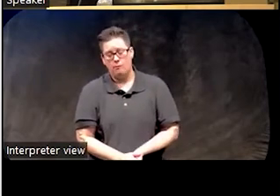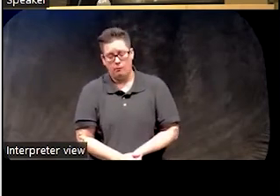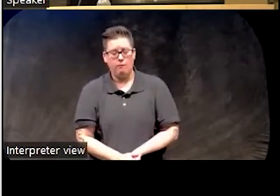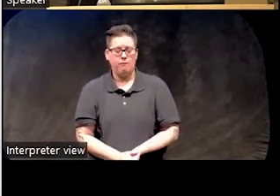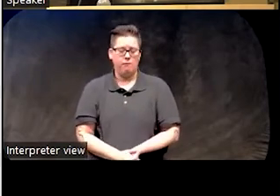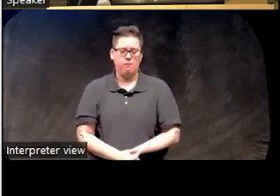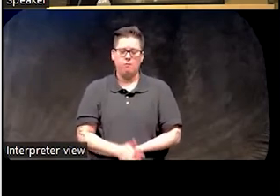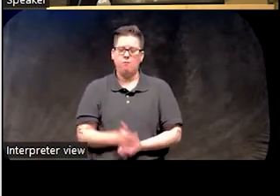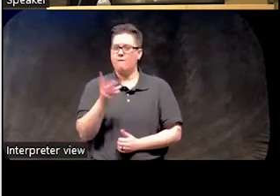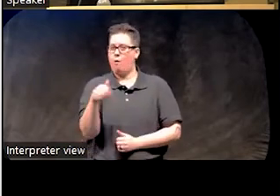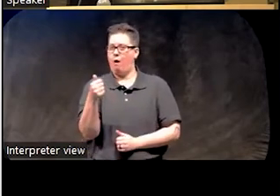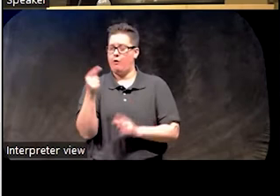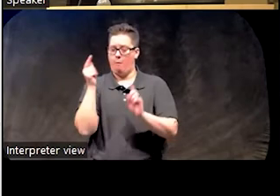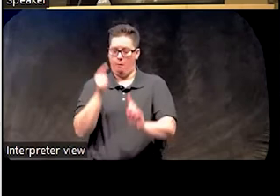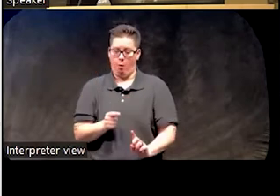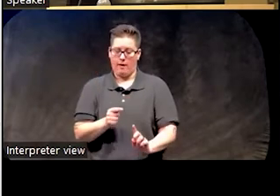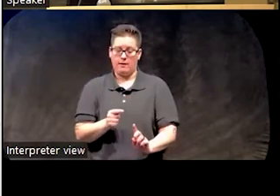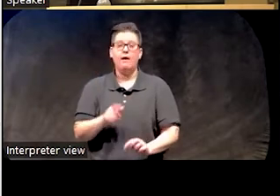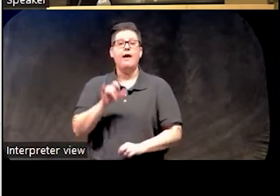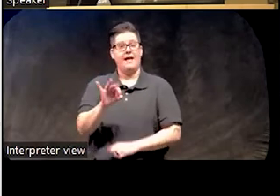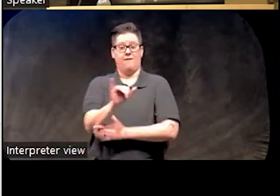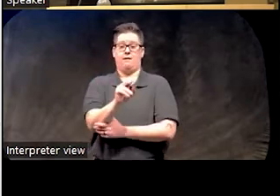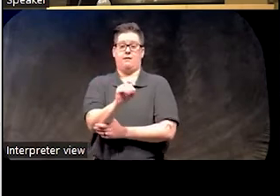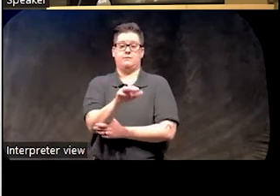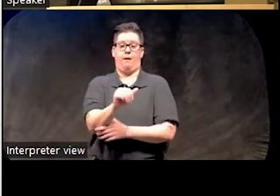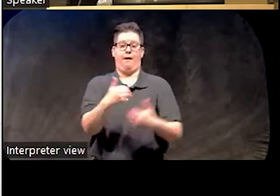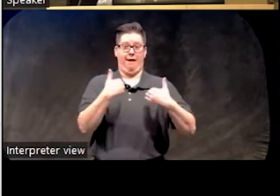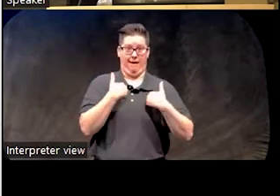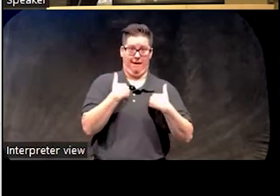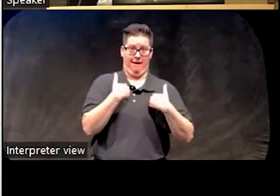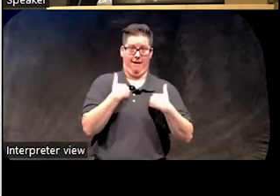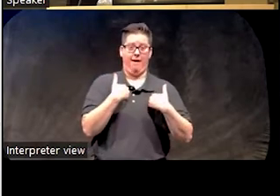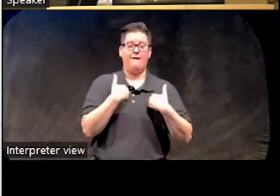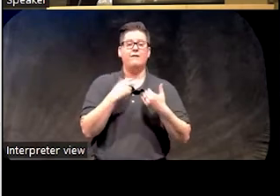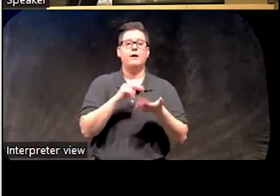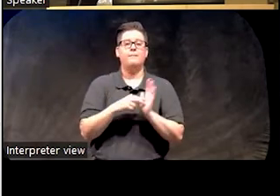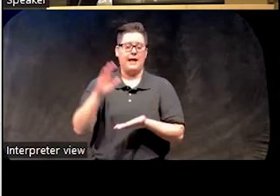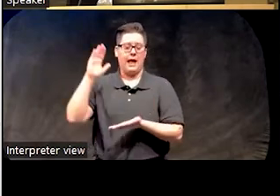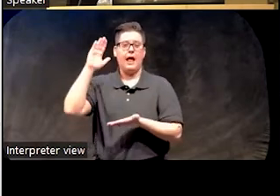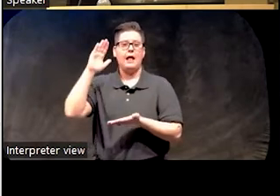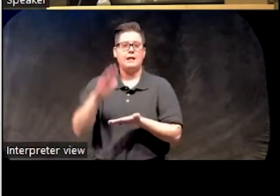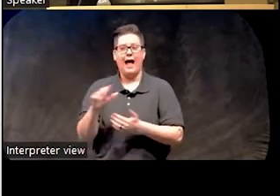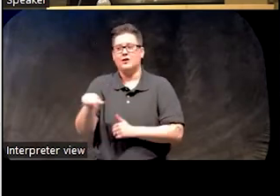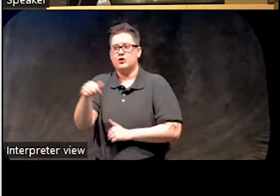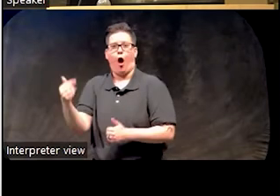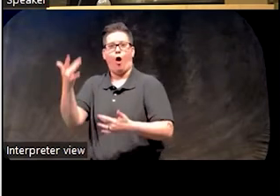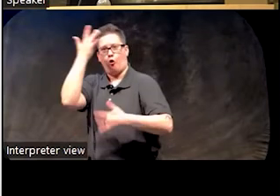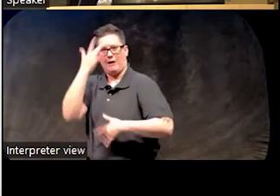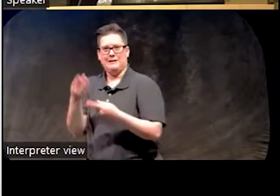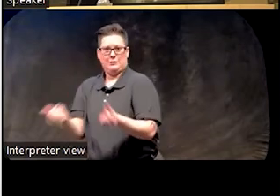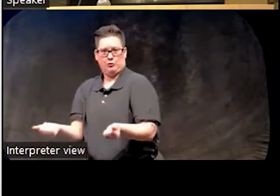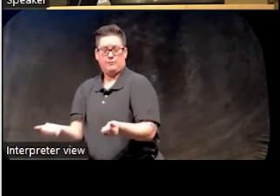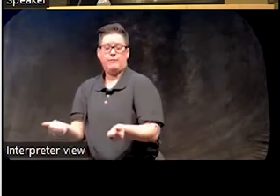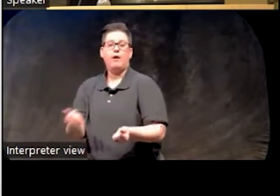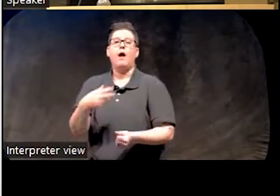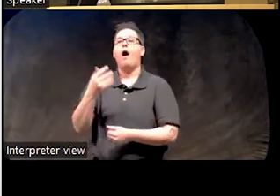Just a couple other key points. When insomnia is present, it reduces the rate of remission of other conditions. So in this case,